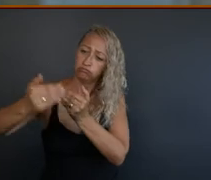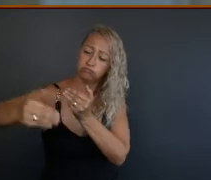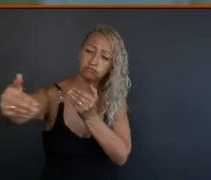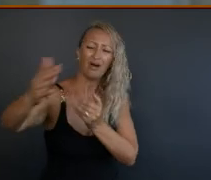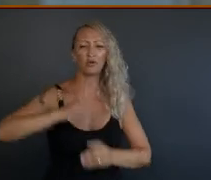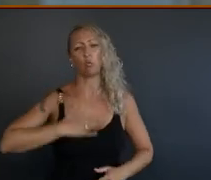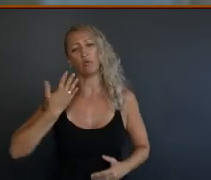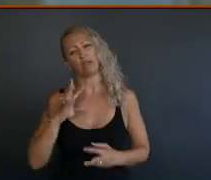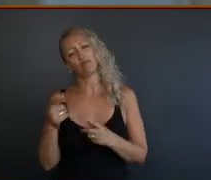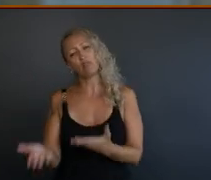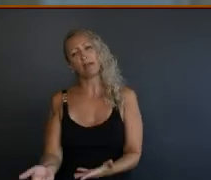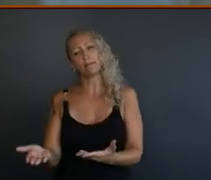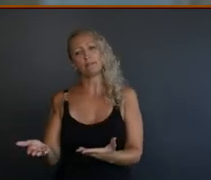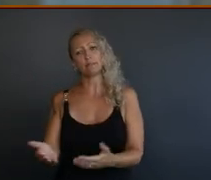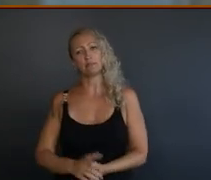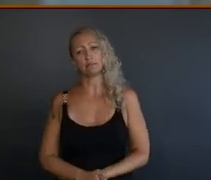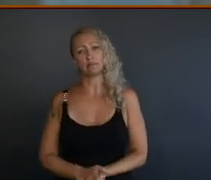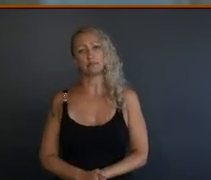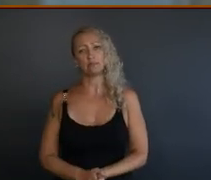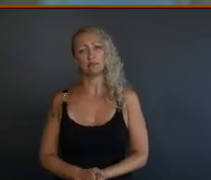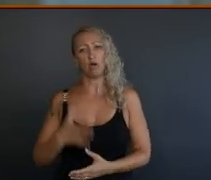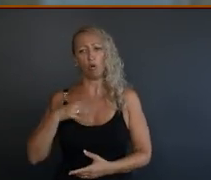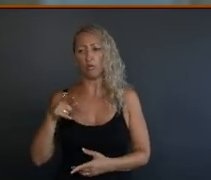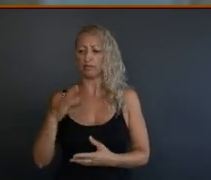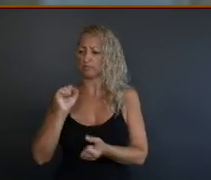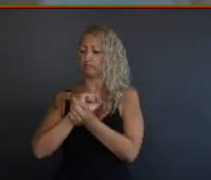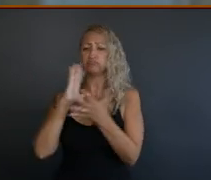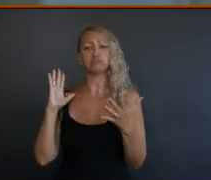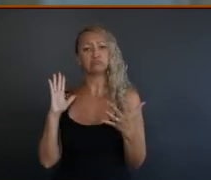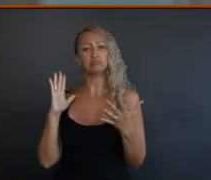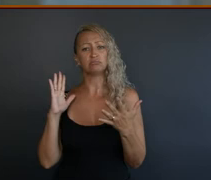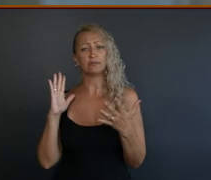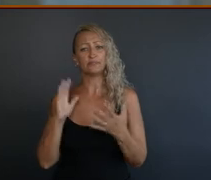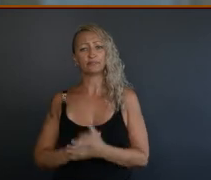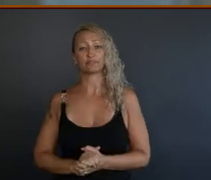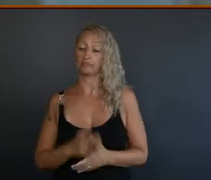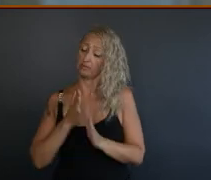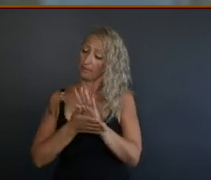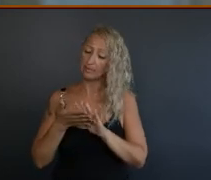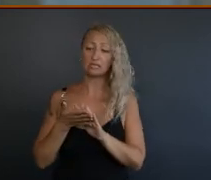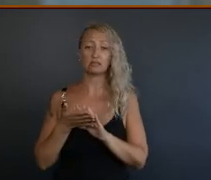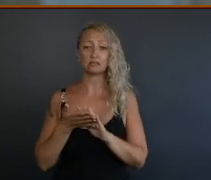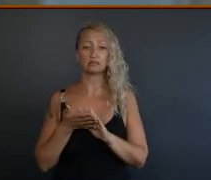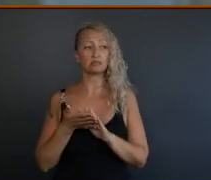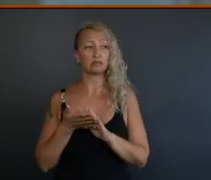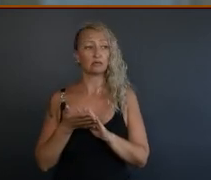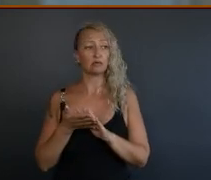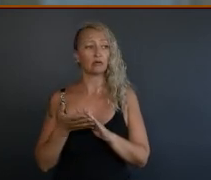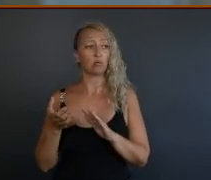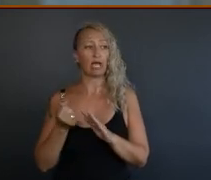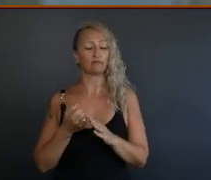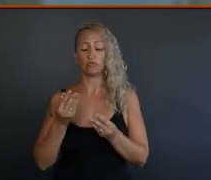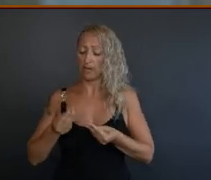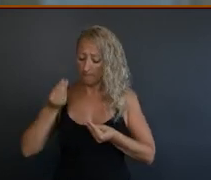streets calling for justice in the same manner that I am. You know, and that comes with proper acknowledgement of our